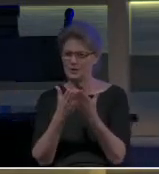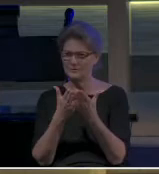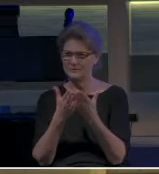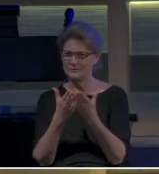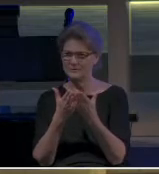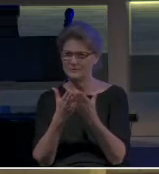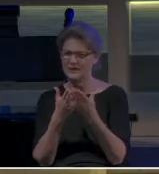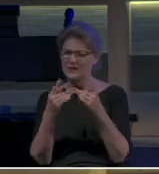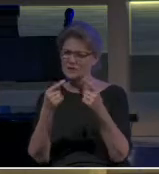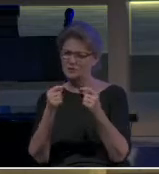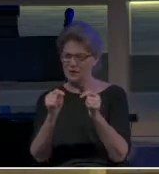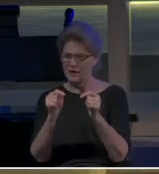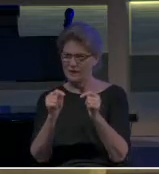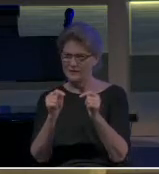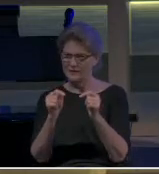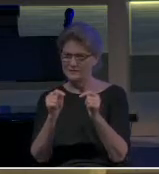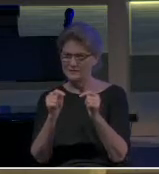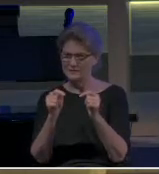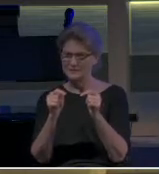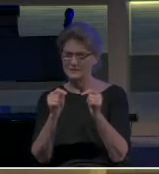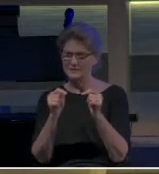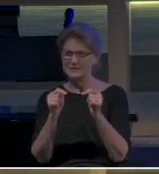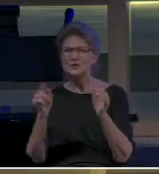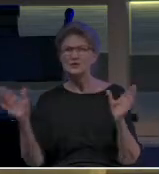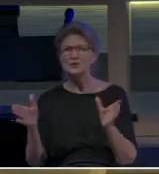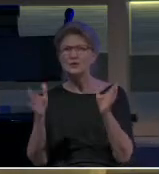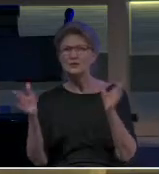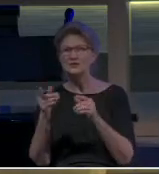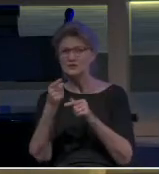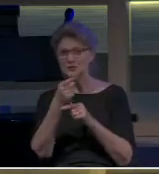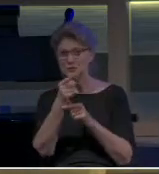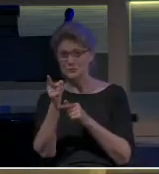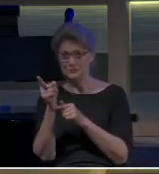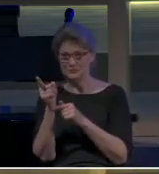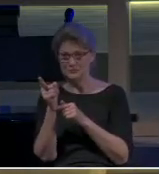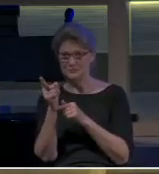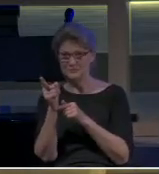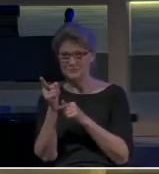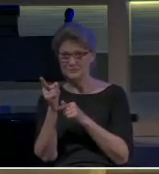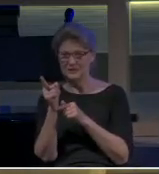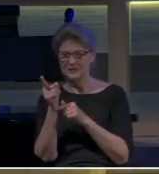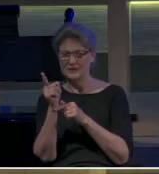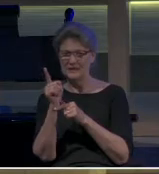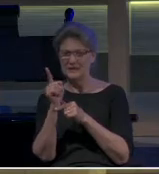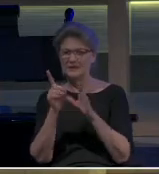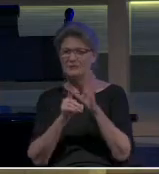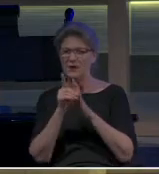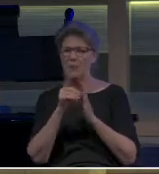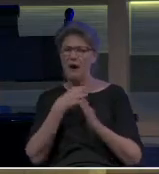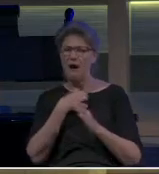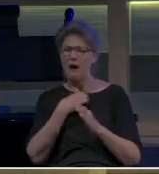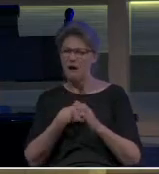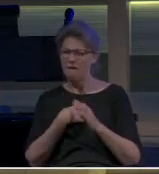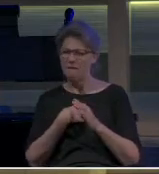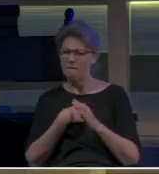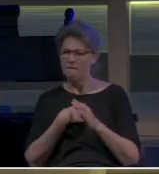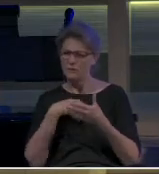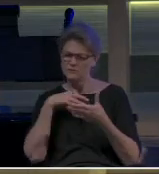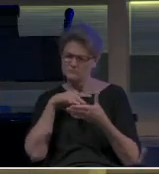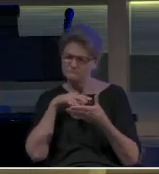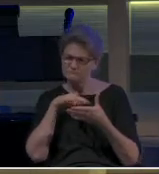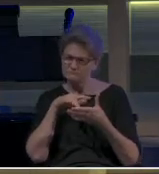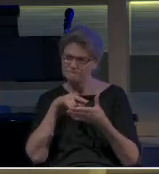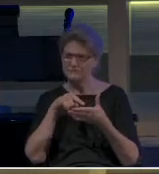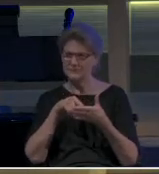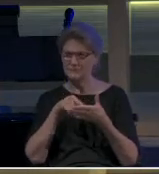to try to begin to encourage and develop a hunger in you so that you, that in our study of the book